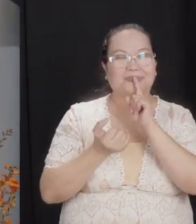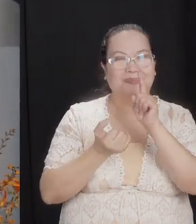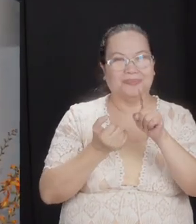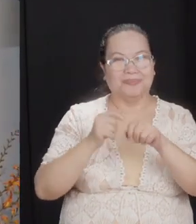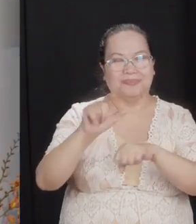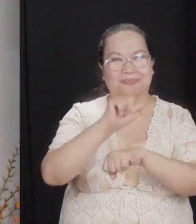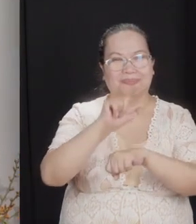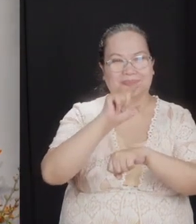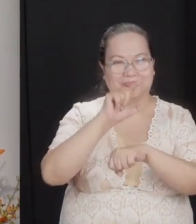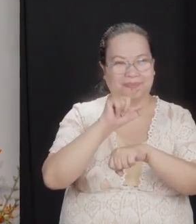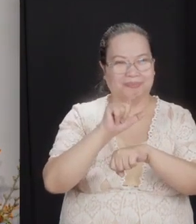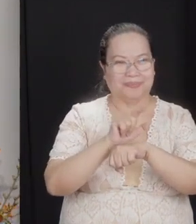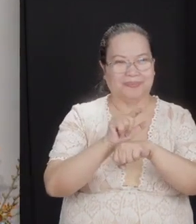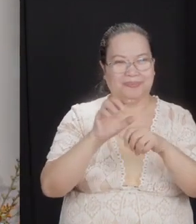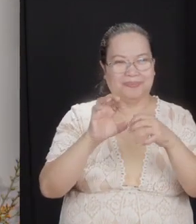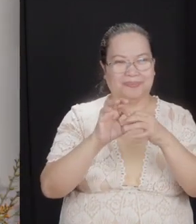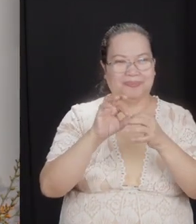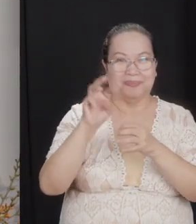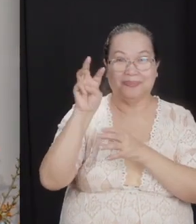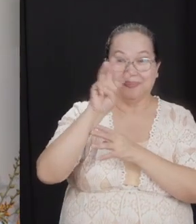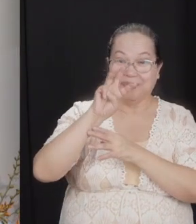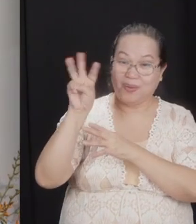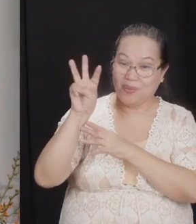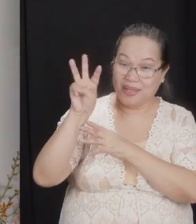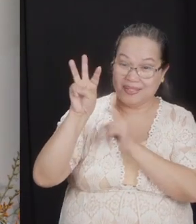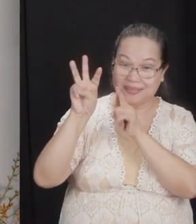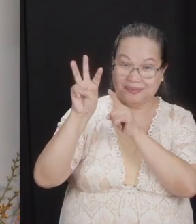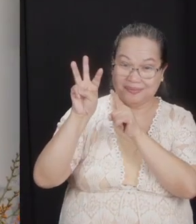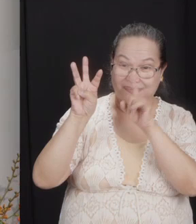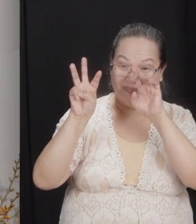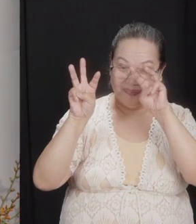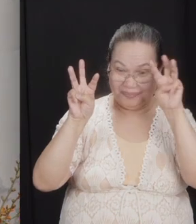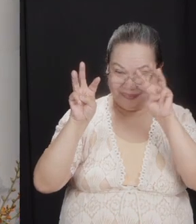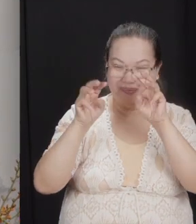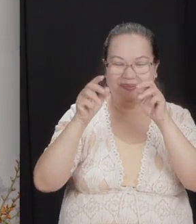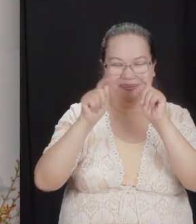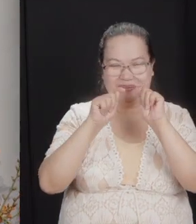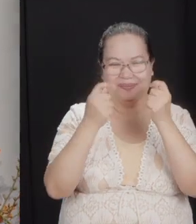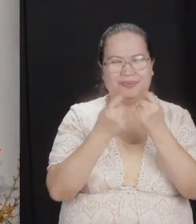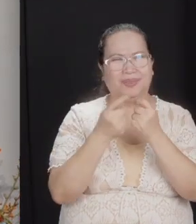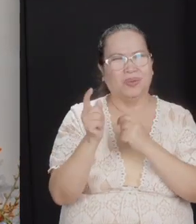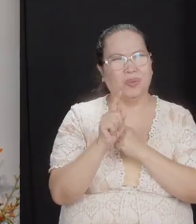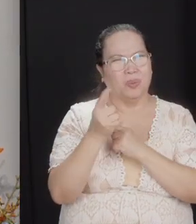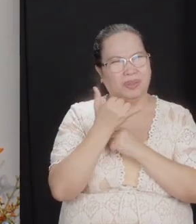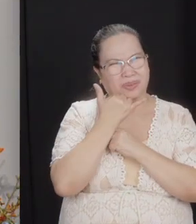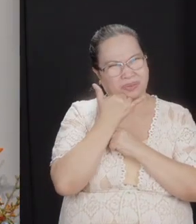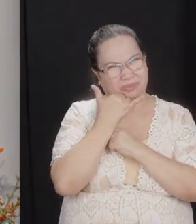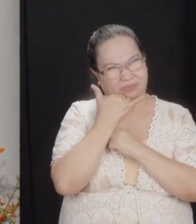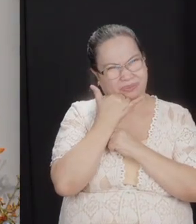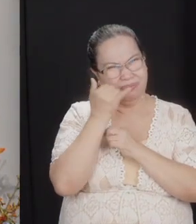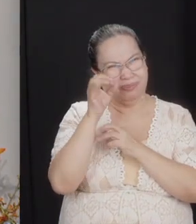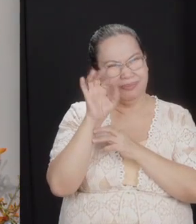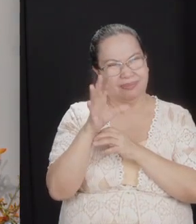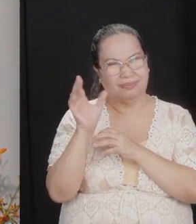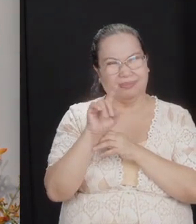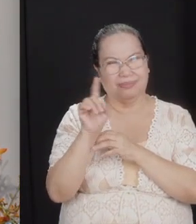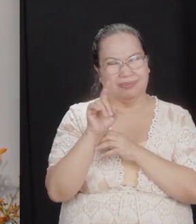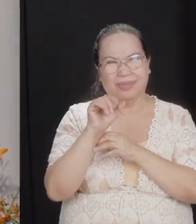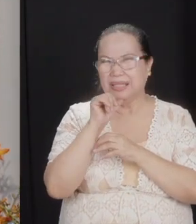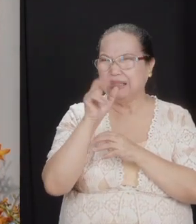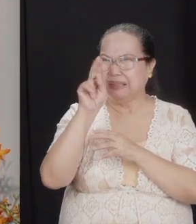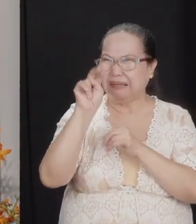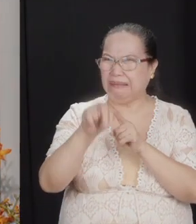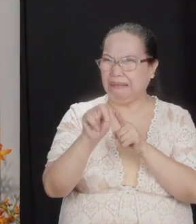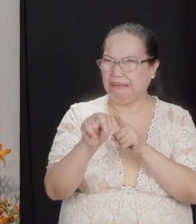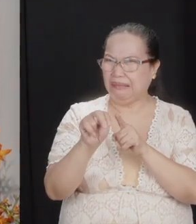the land of the western tribes. And so, what is wrong with this, pastor? Why do you say this is unnecessary?